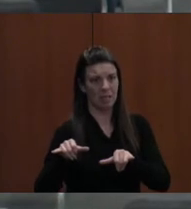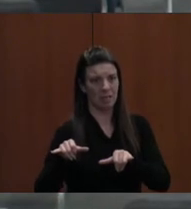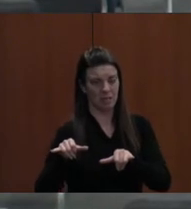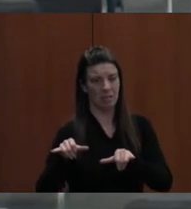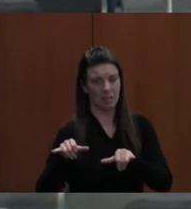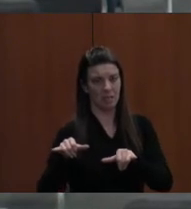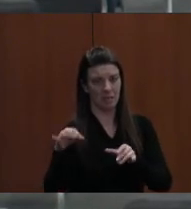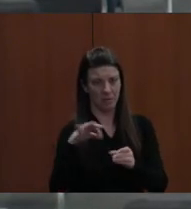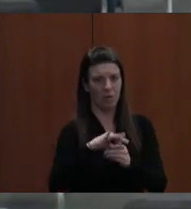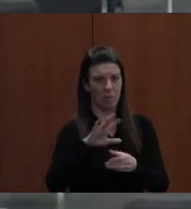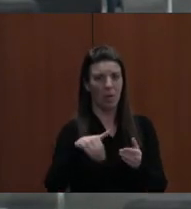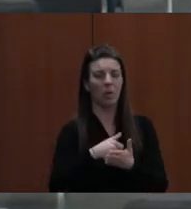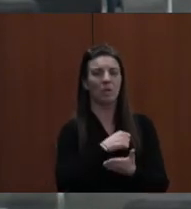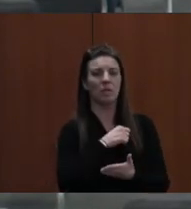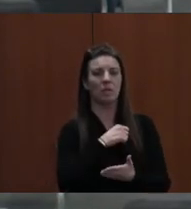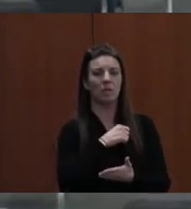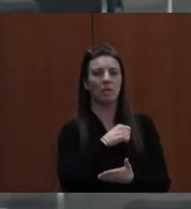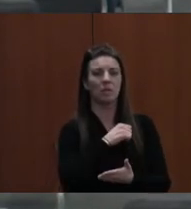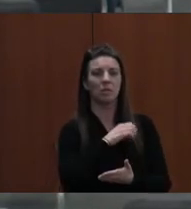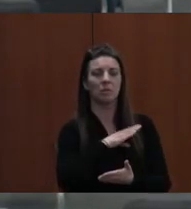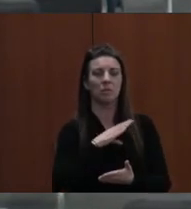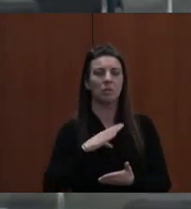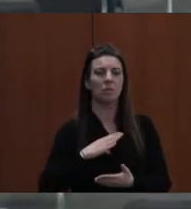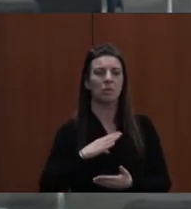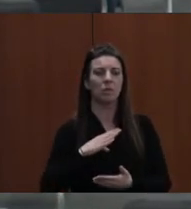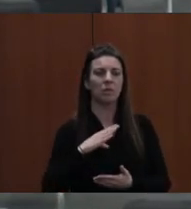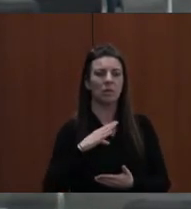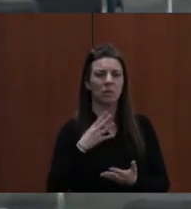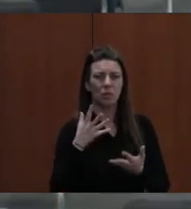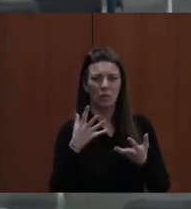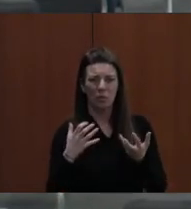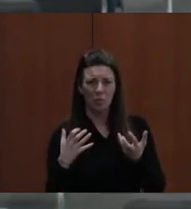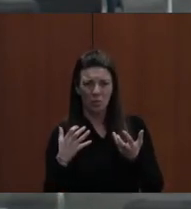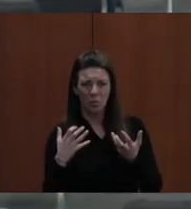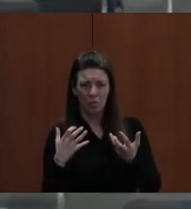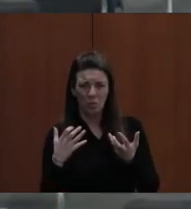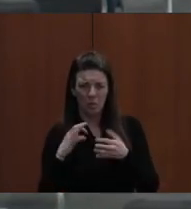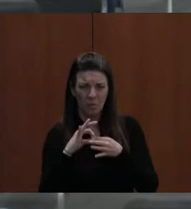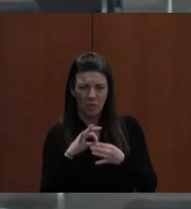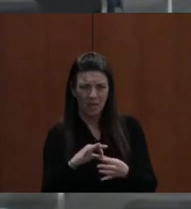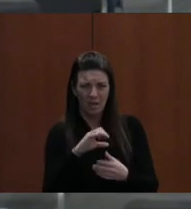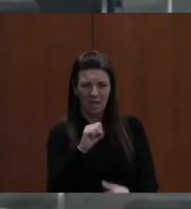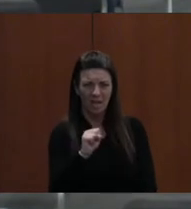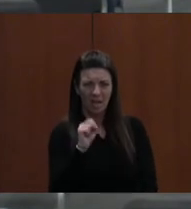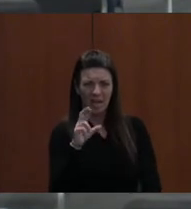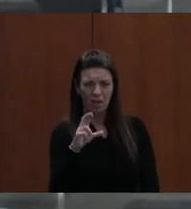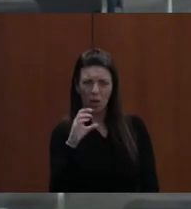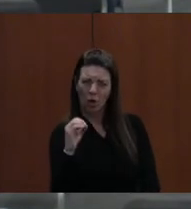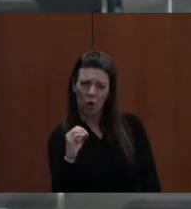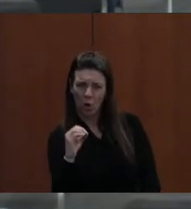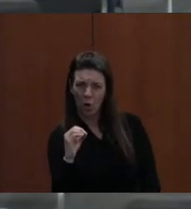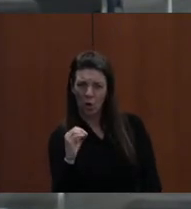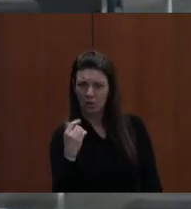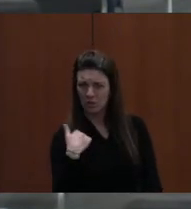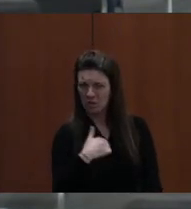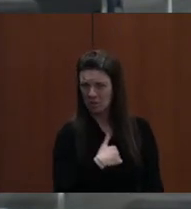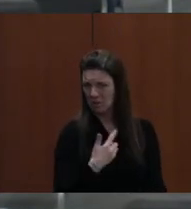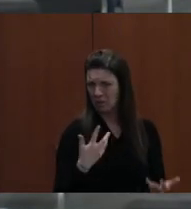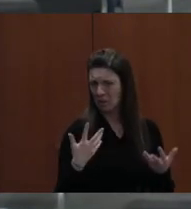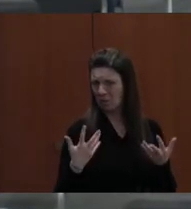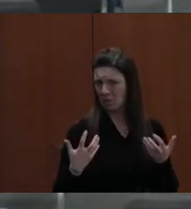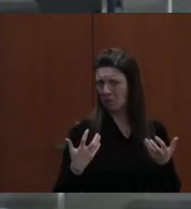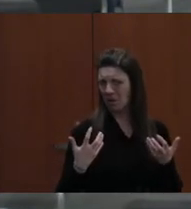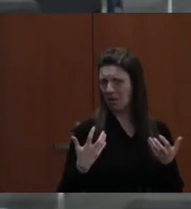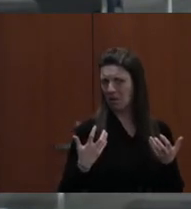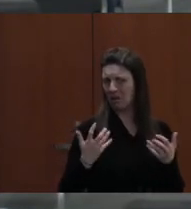DID WE WANT TO DO ANY MOTION WITH REGARD TO THE SROs, OR DO WE JUST WANT TO LEAVE THAT AS AN ASK